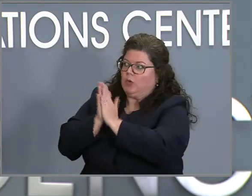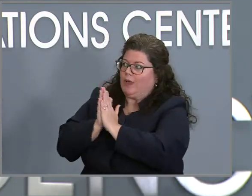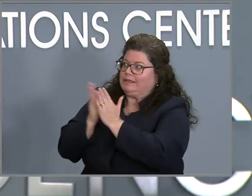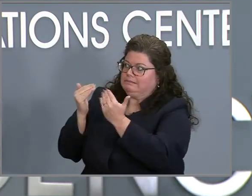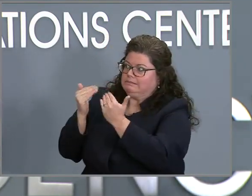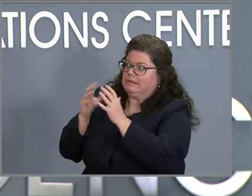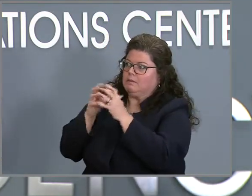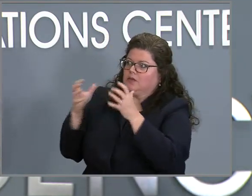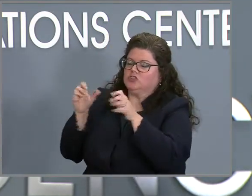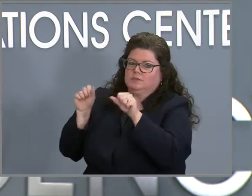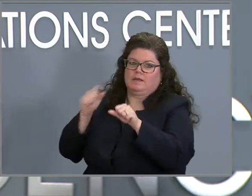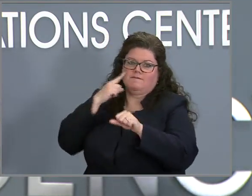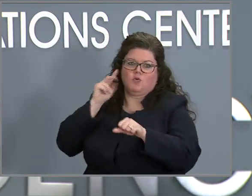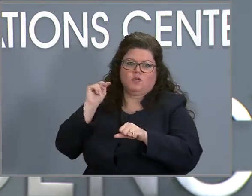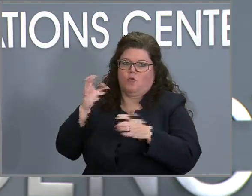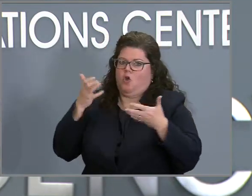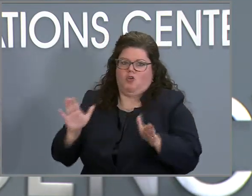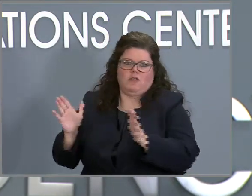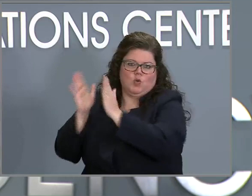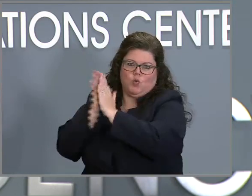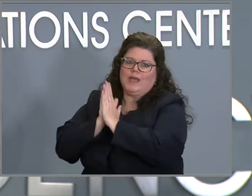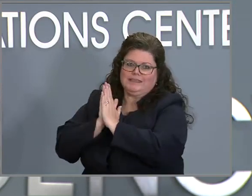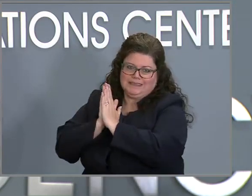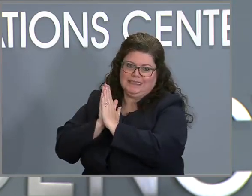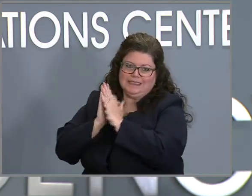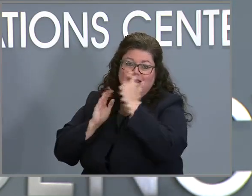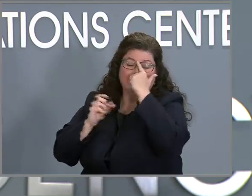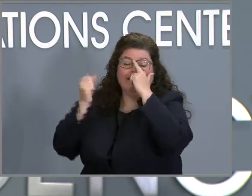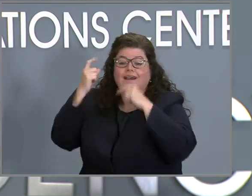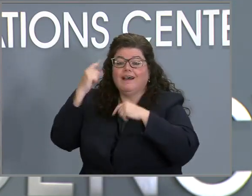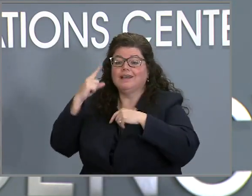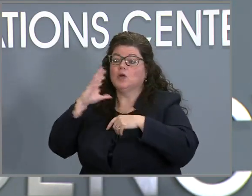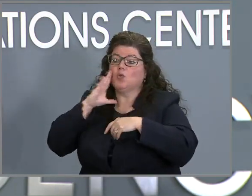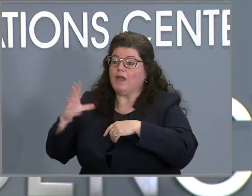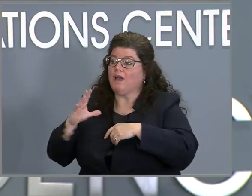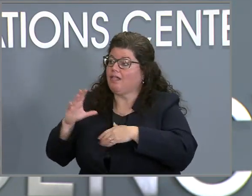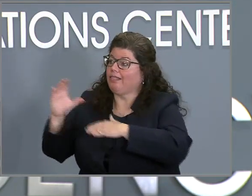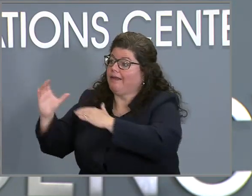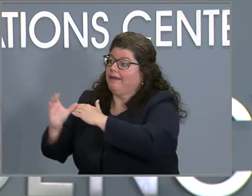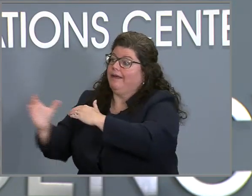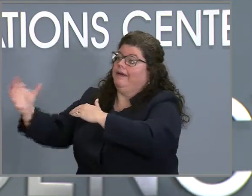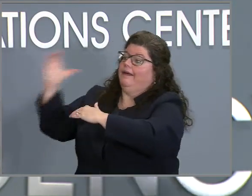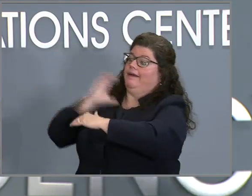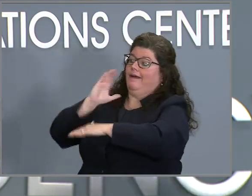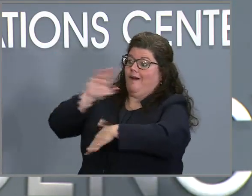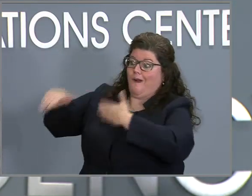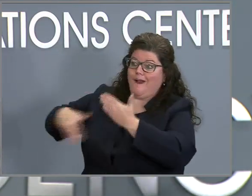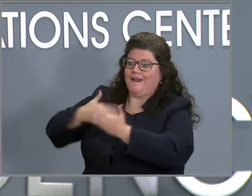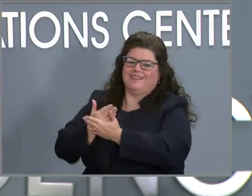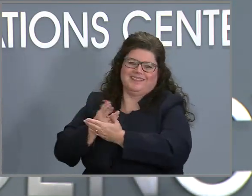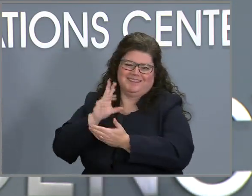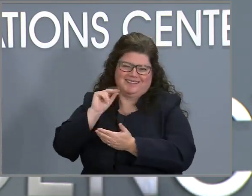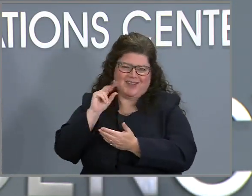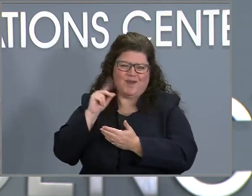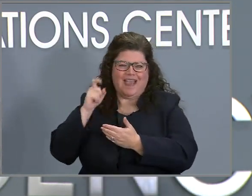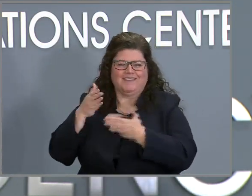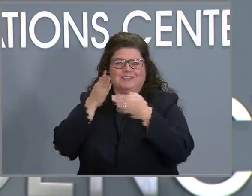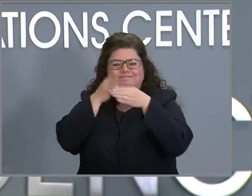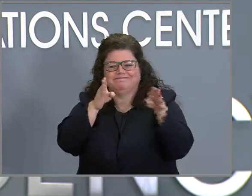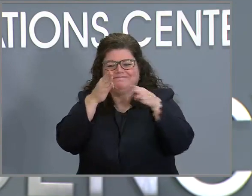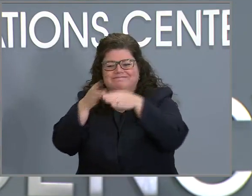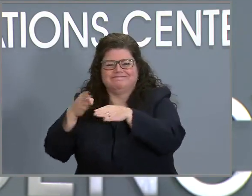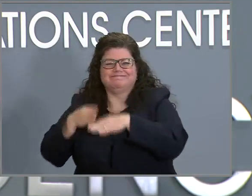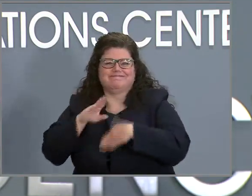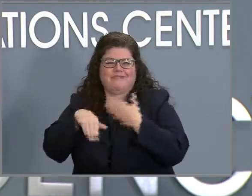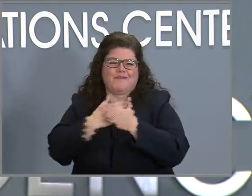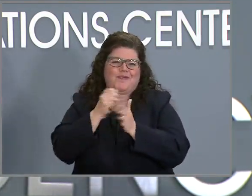for North Carolina. We will be limited in the supplies that we get early on. I'll let Secretary Kinsley talk about that and the testing